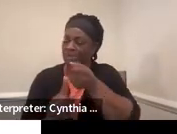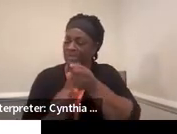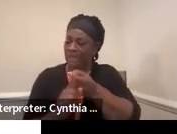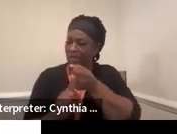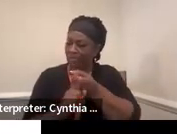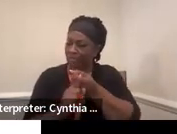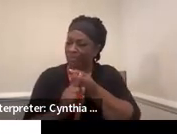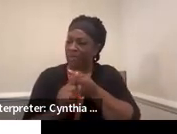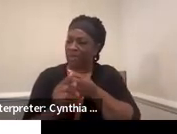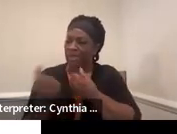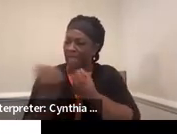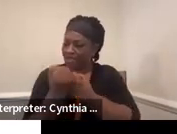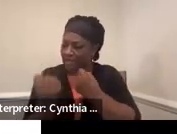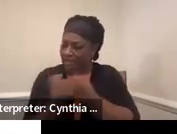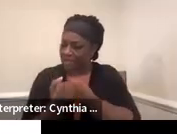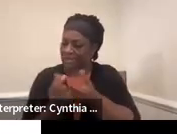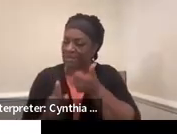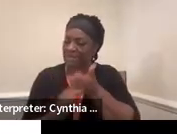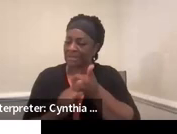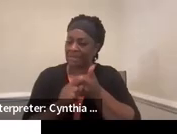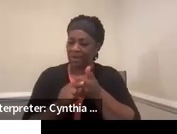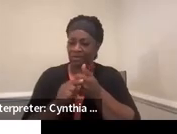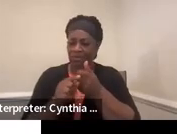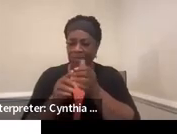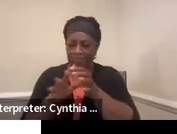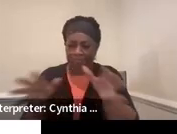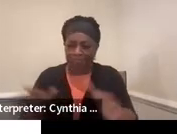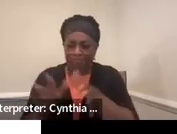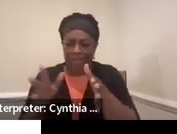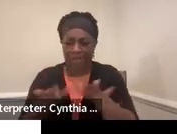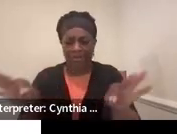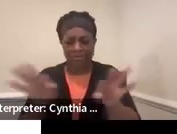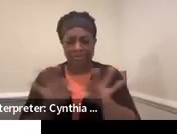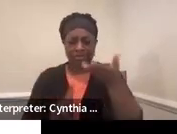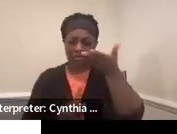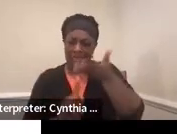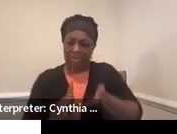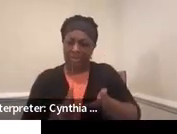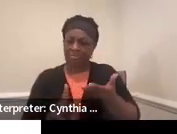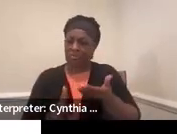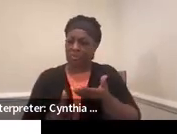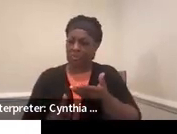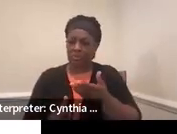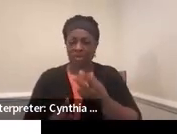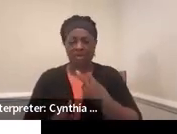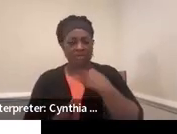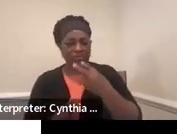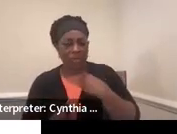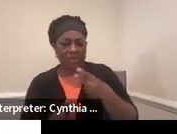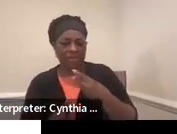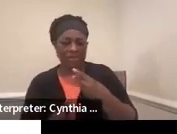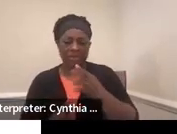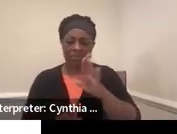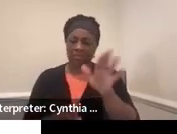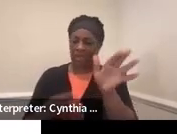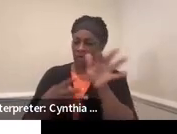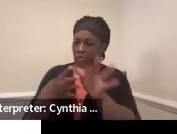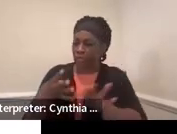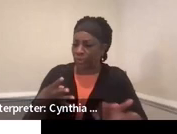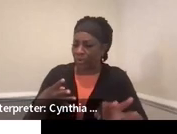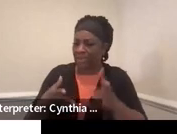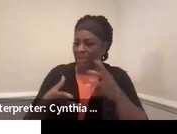into how important it is for them to have a voice and their choice at the IEP